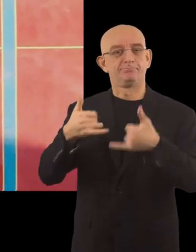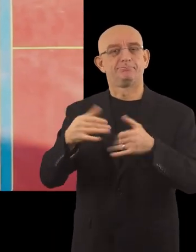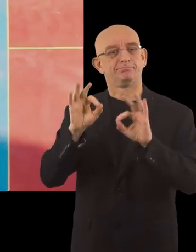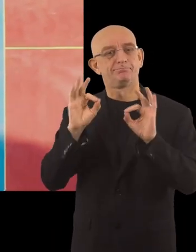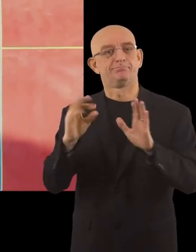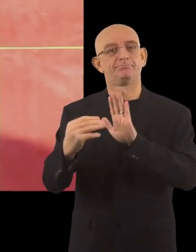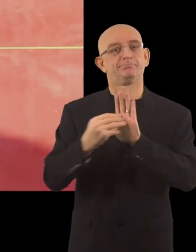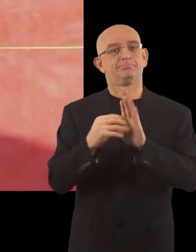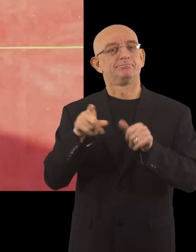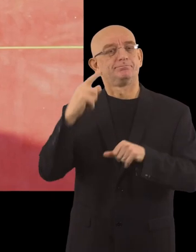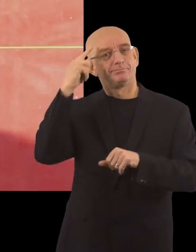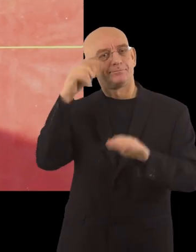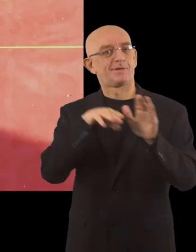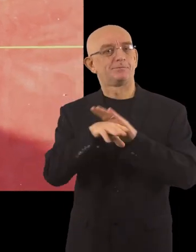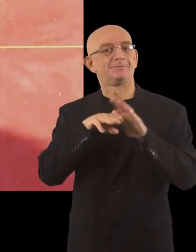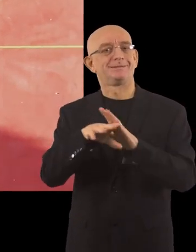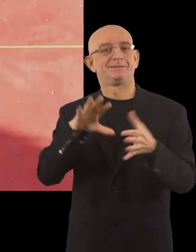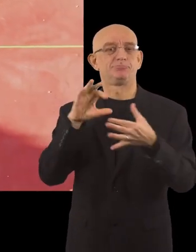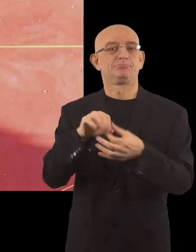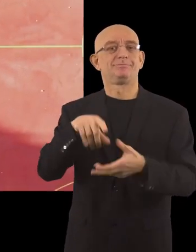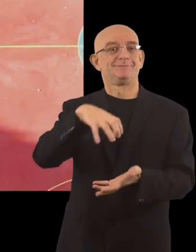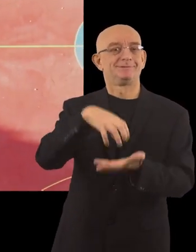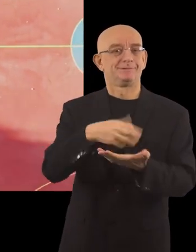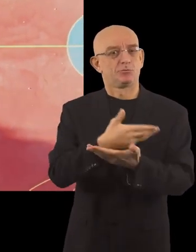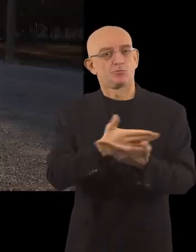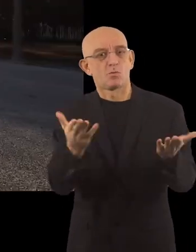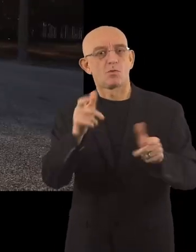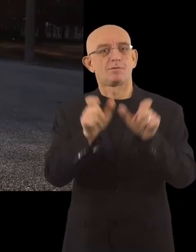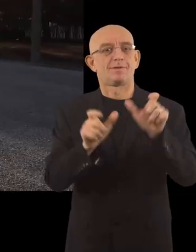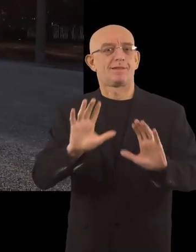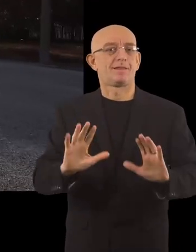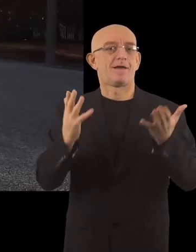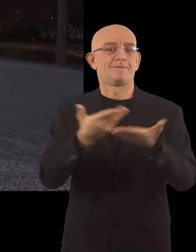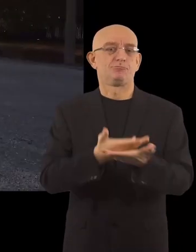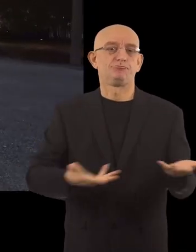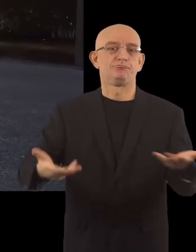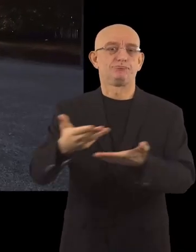for its inclusive approach to improving accessibility in the city to better the lives of all.